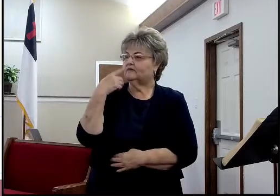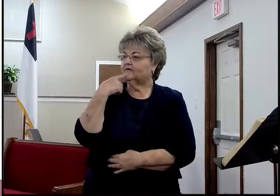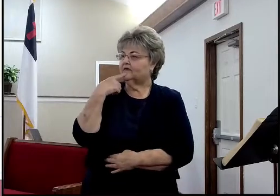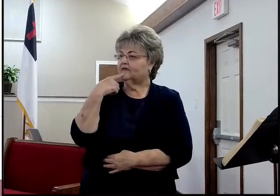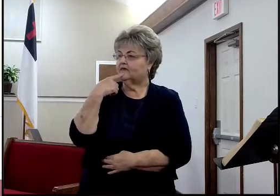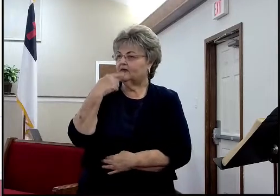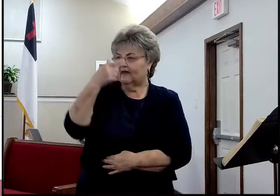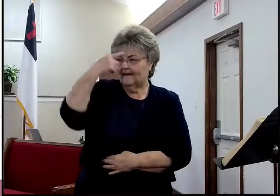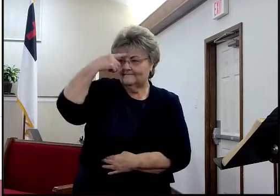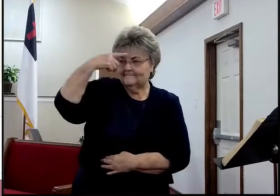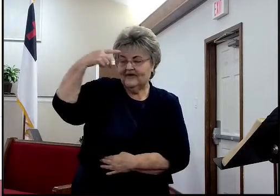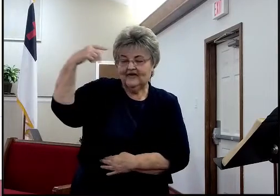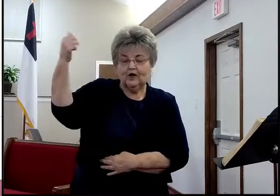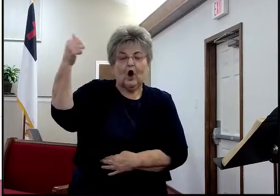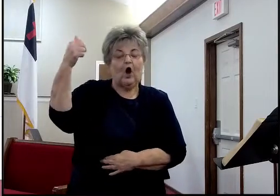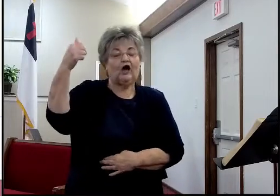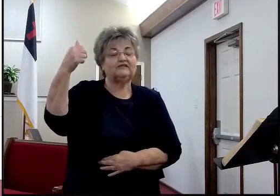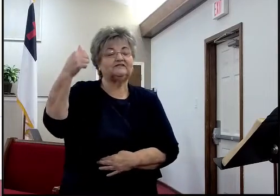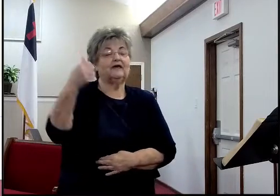It does.